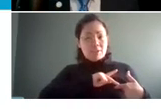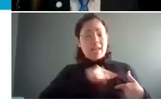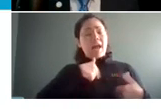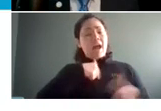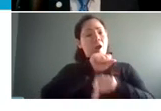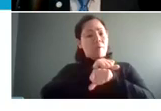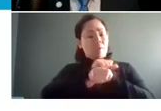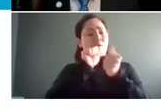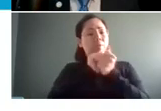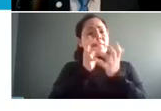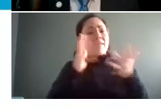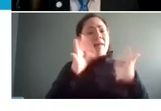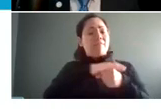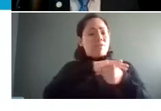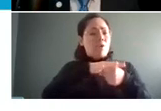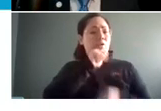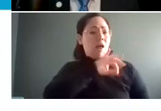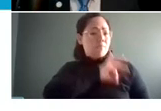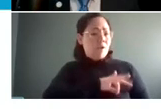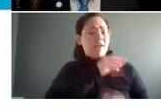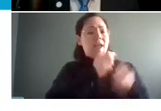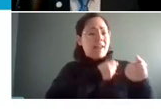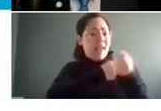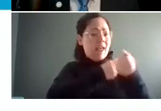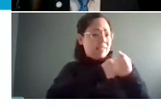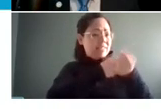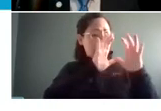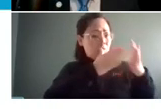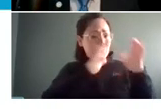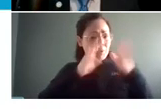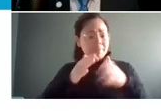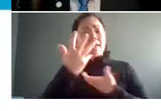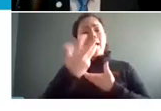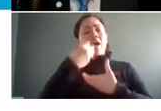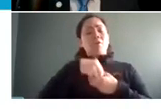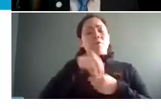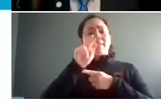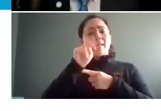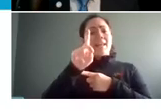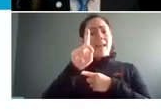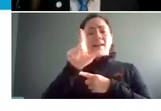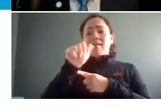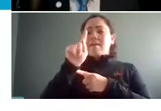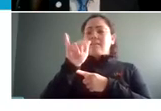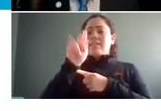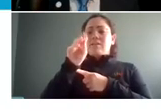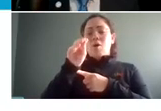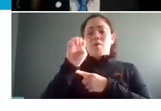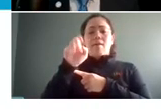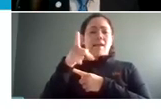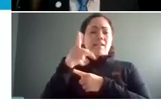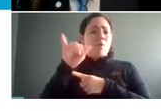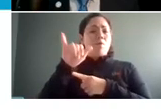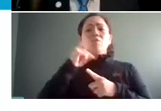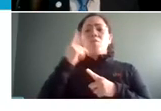a lot of local nonprofit and advocacy organizations including the indiana latino expo which is one of our largest